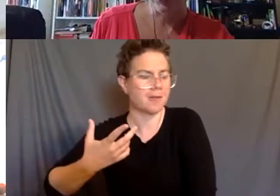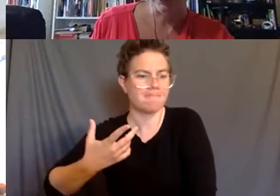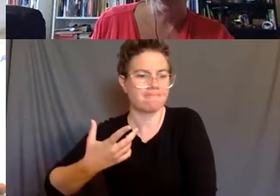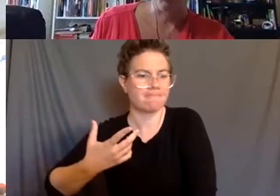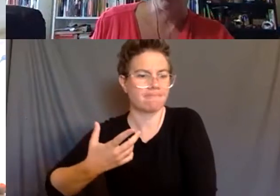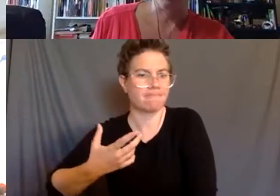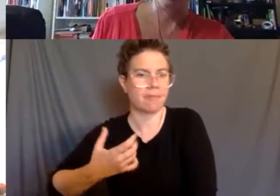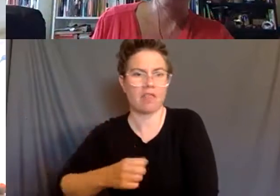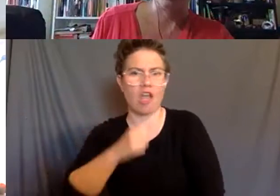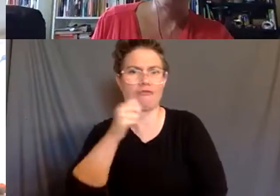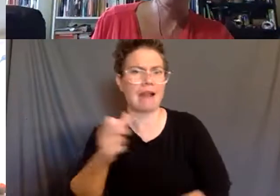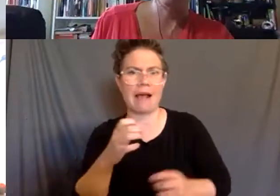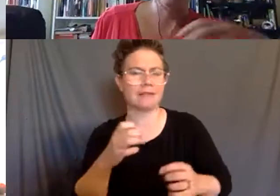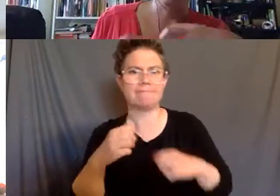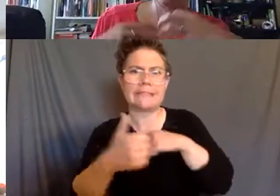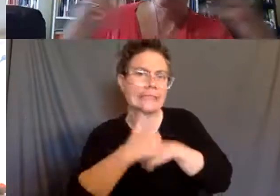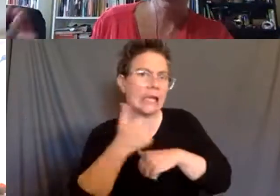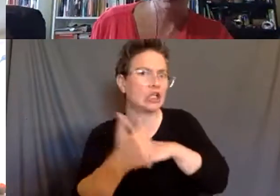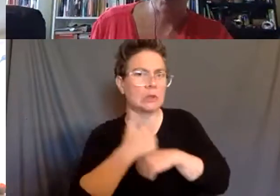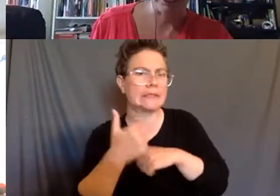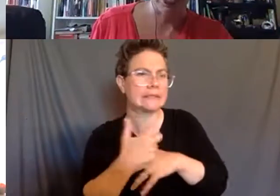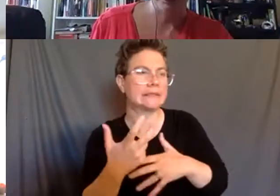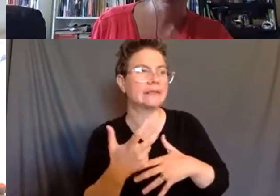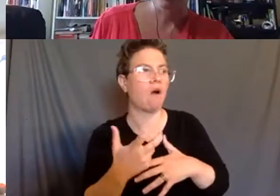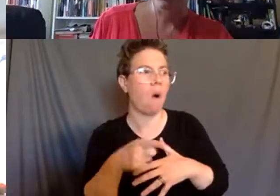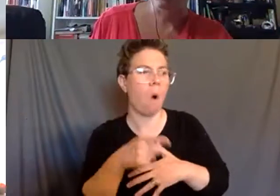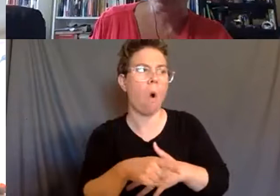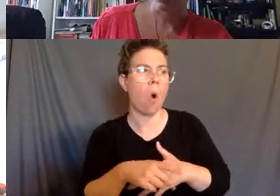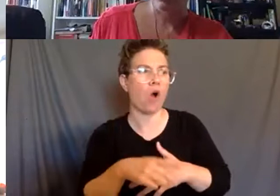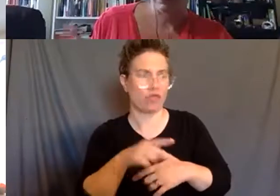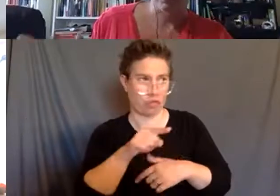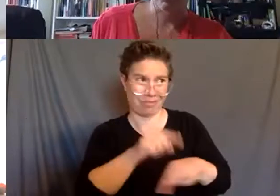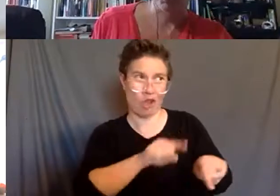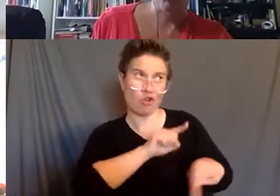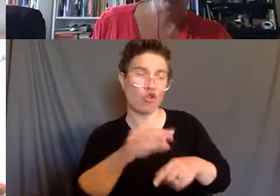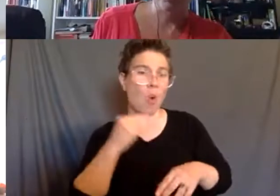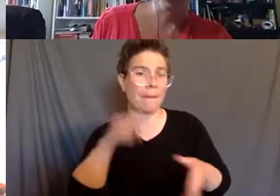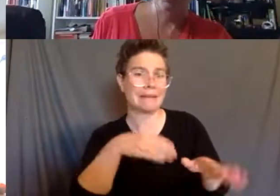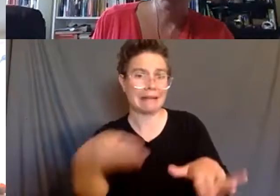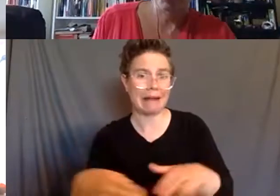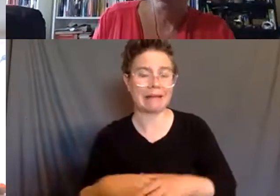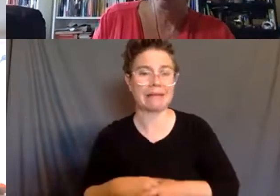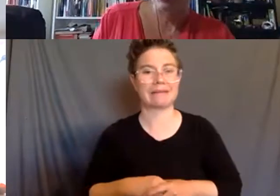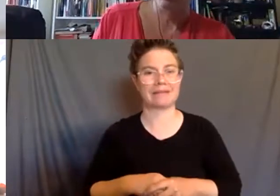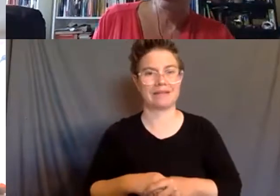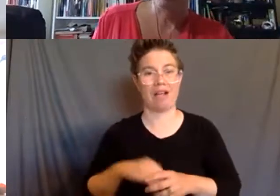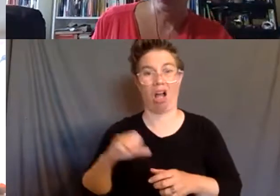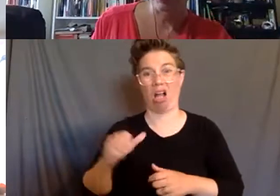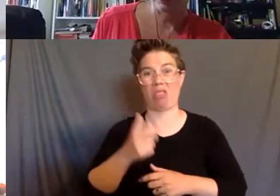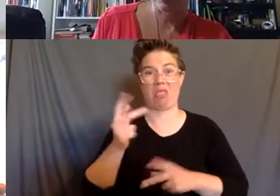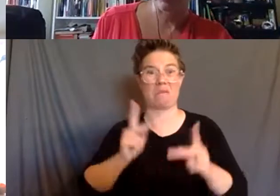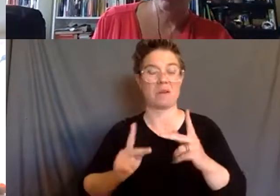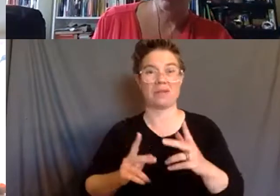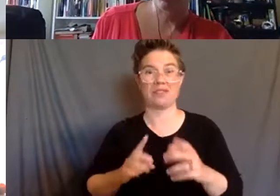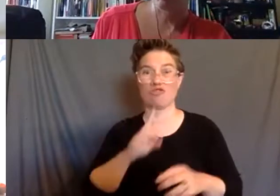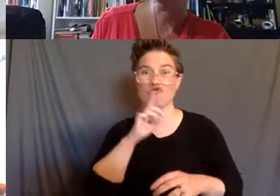dangerous anymore. And that, you know, they're just going to go home and die. And this has happened, you know, Herman Wallace and people literally get released